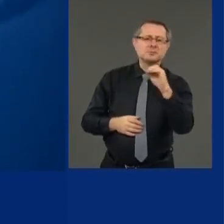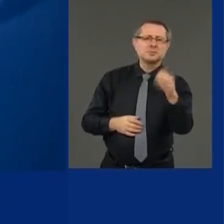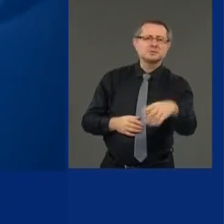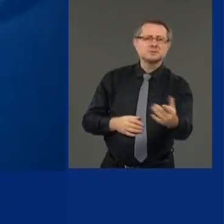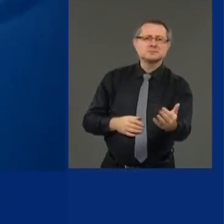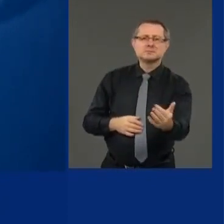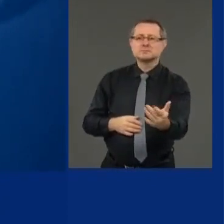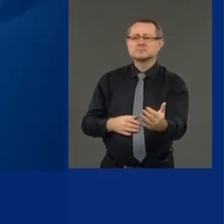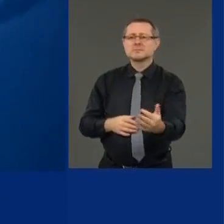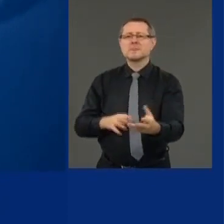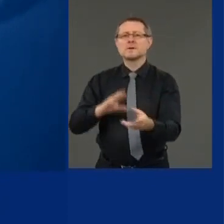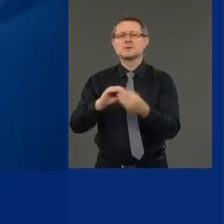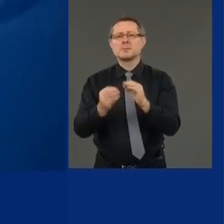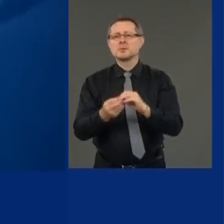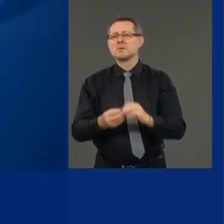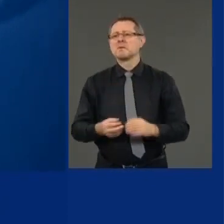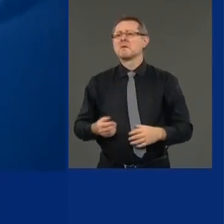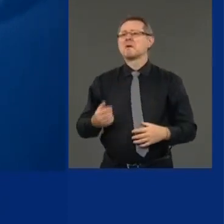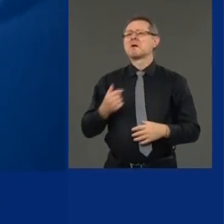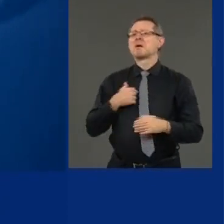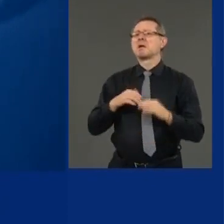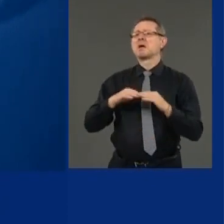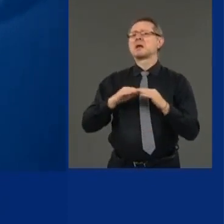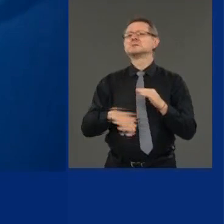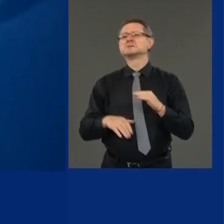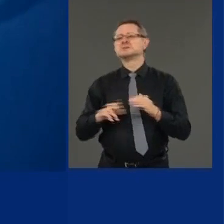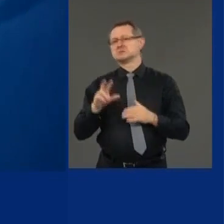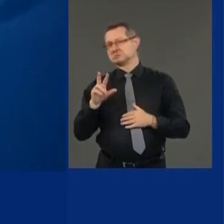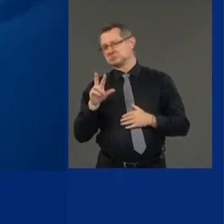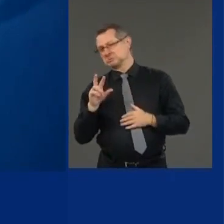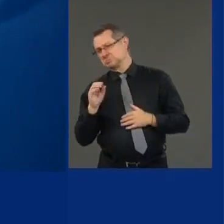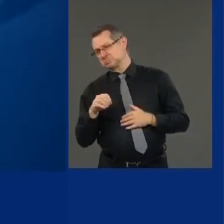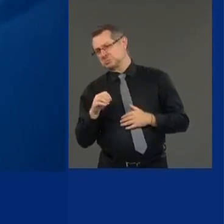What's your number? go lower than three. I'd say two or two or one. Two or one.